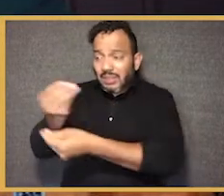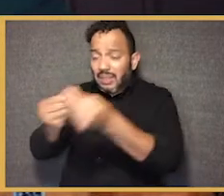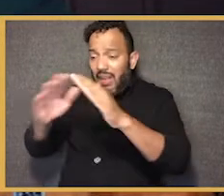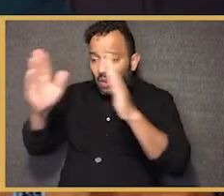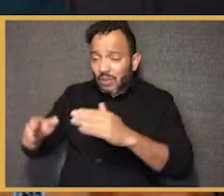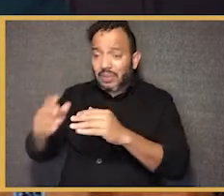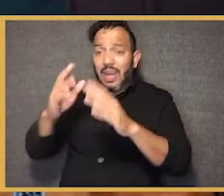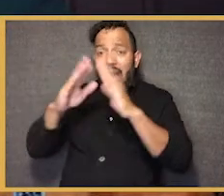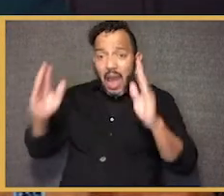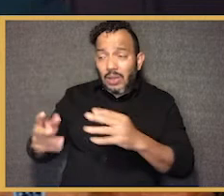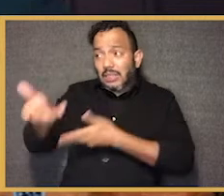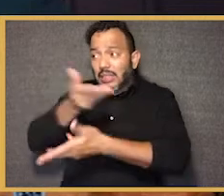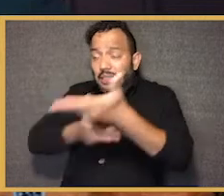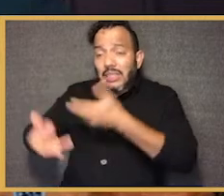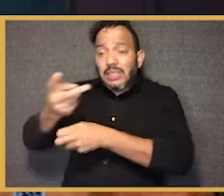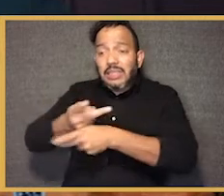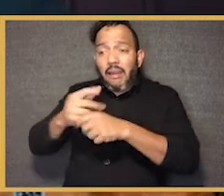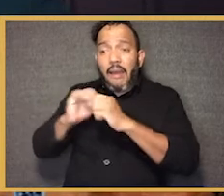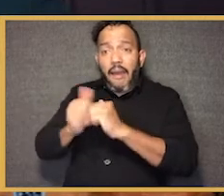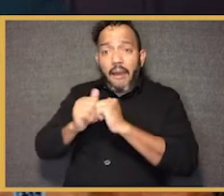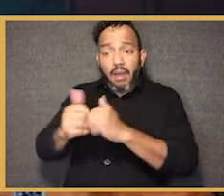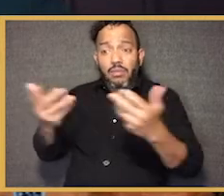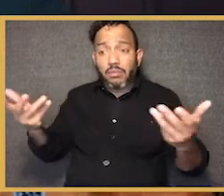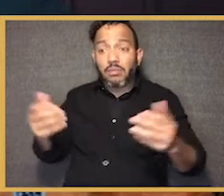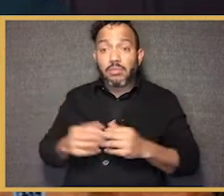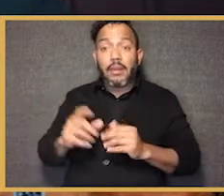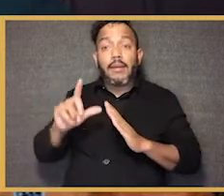our house, just how to keep our keep our household going.